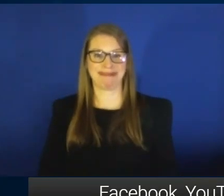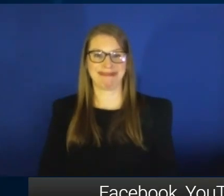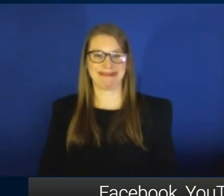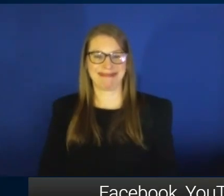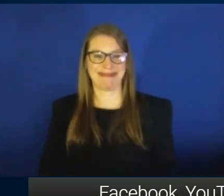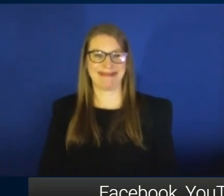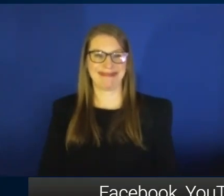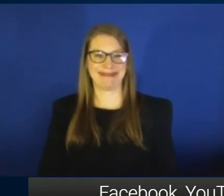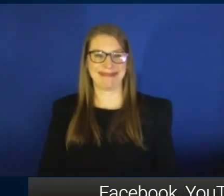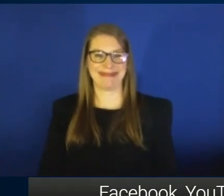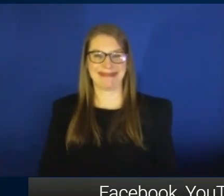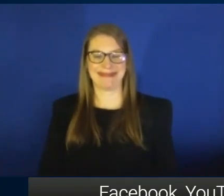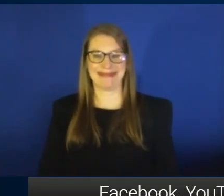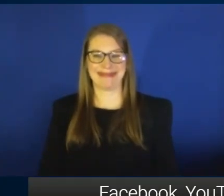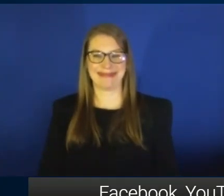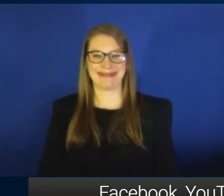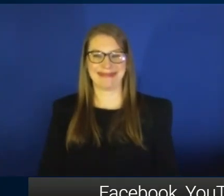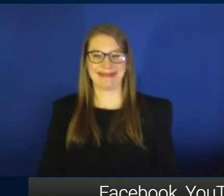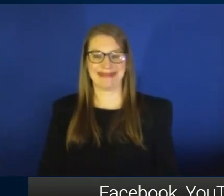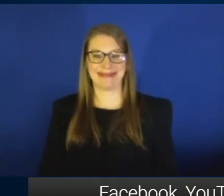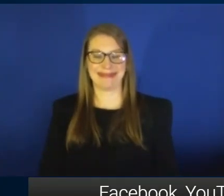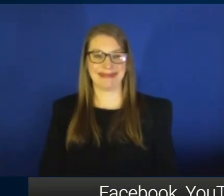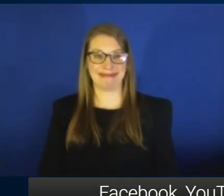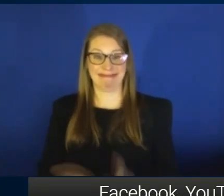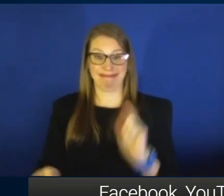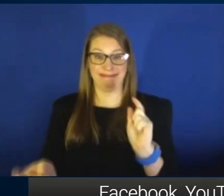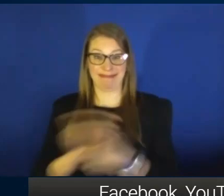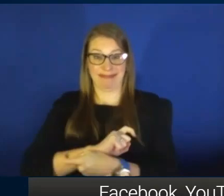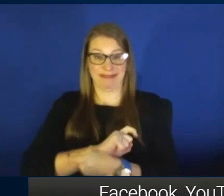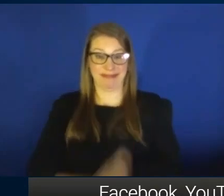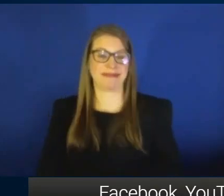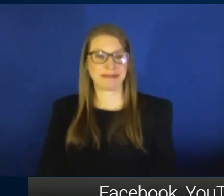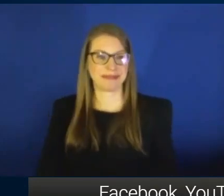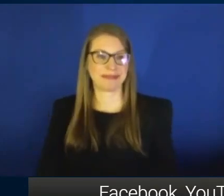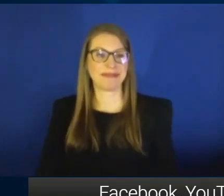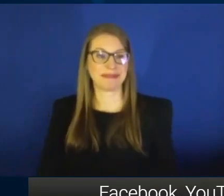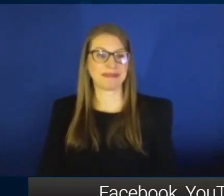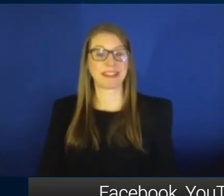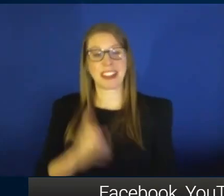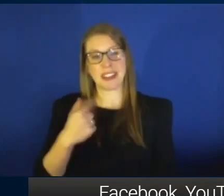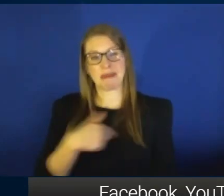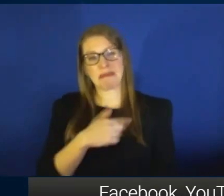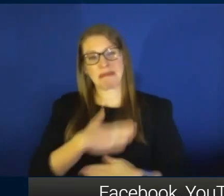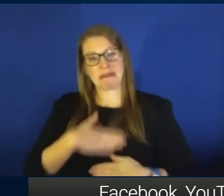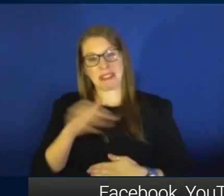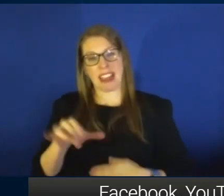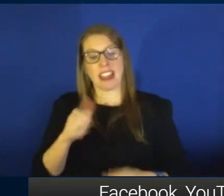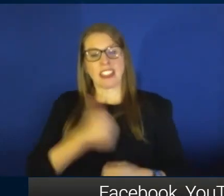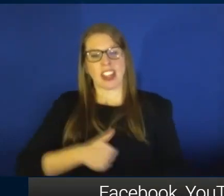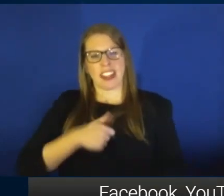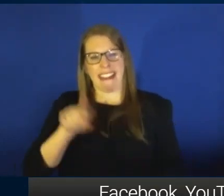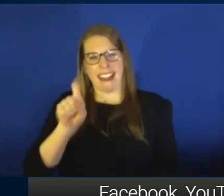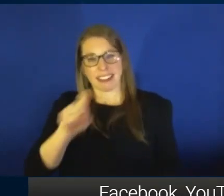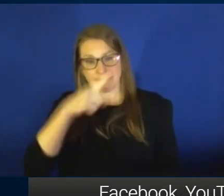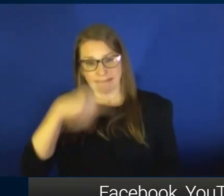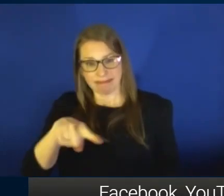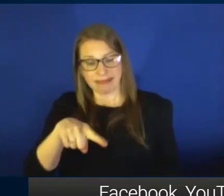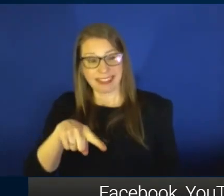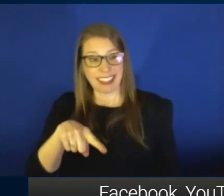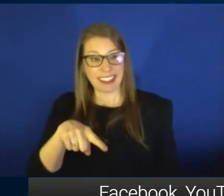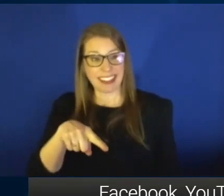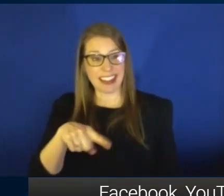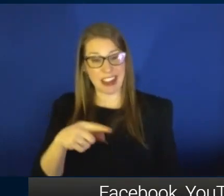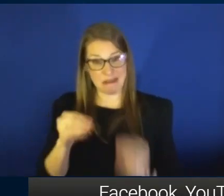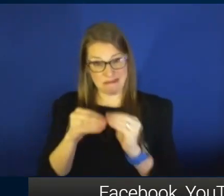It's been a giant change. Well, I'm sorry to ask you this, but could you give us further